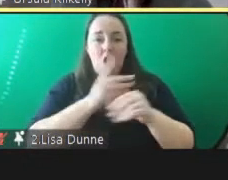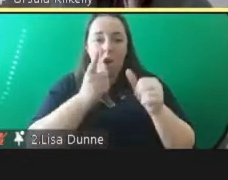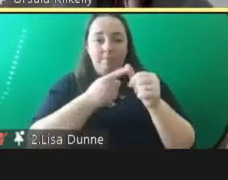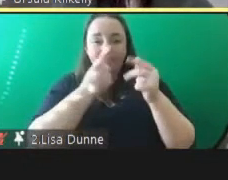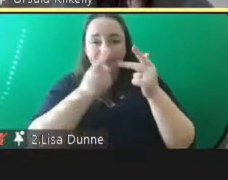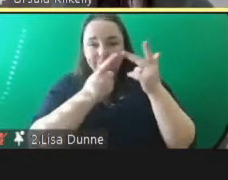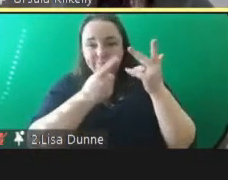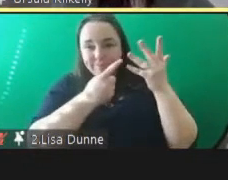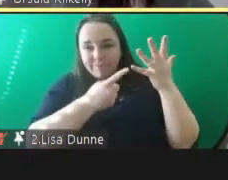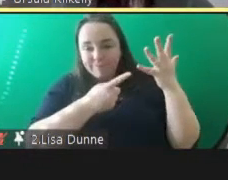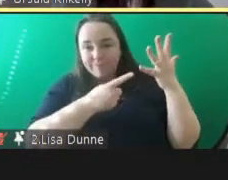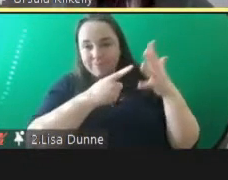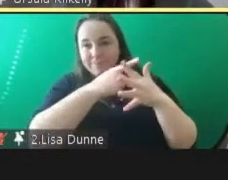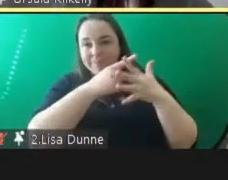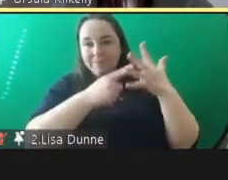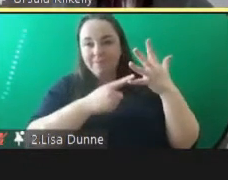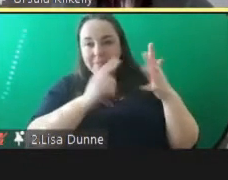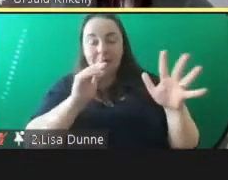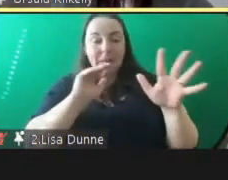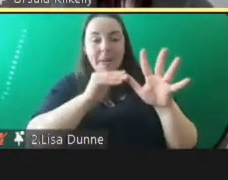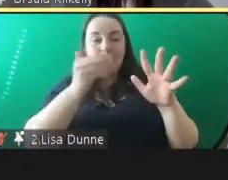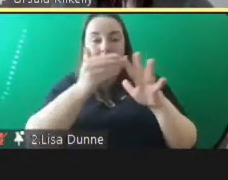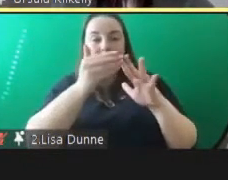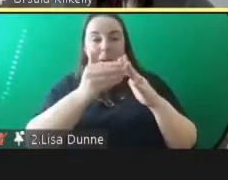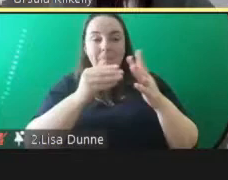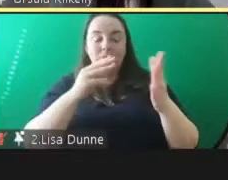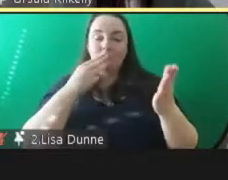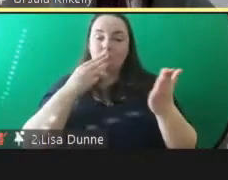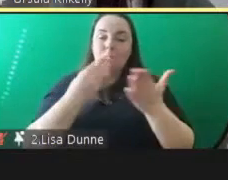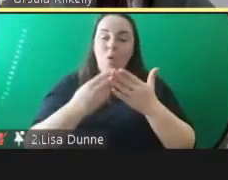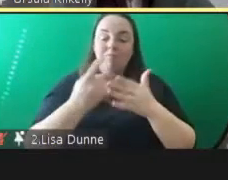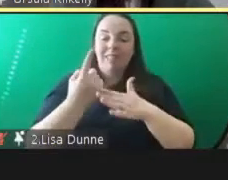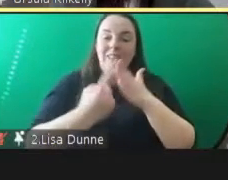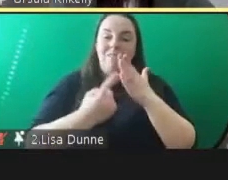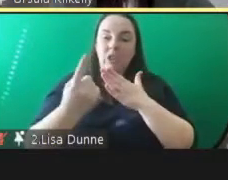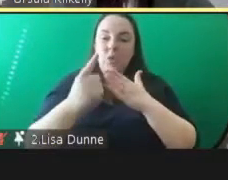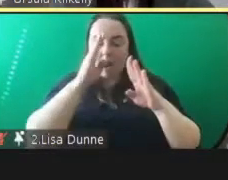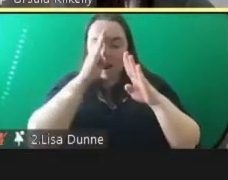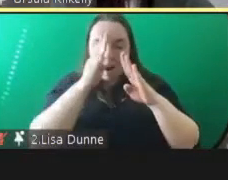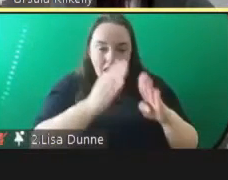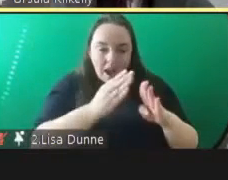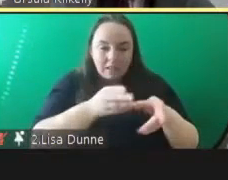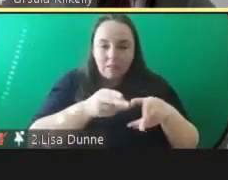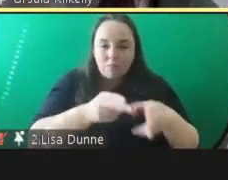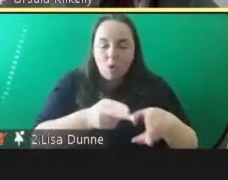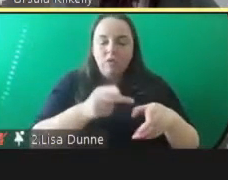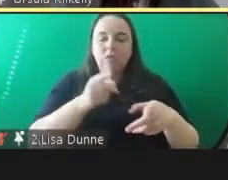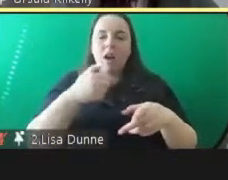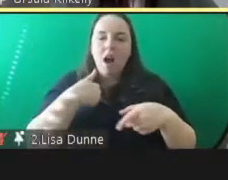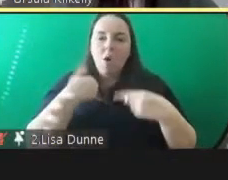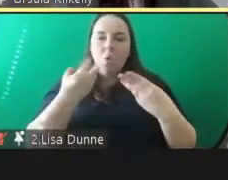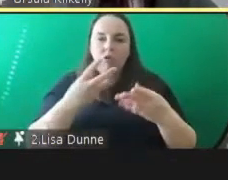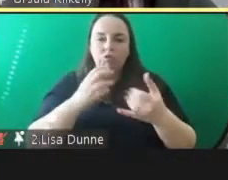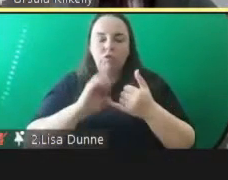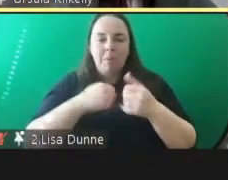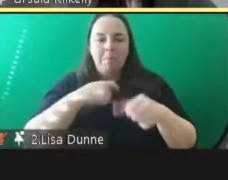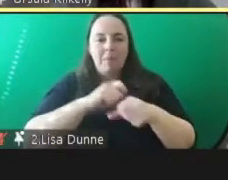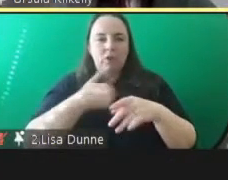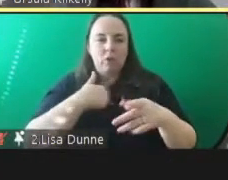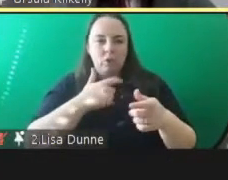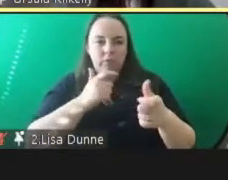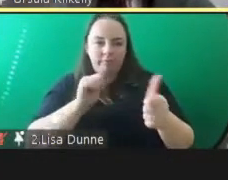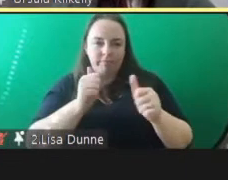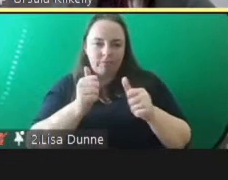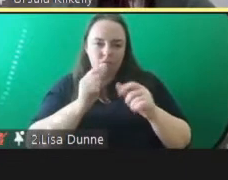propose an individualized approach uh that will accommodate and and respond to children's individual